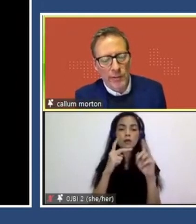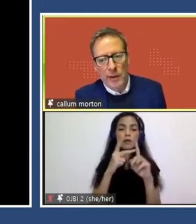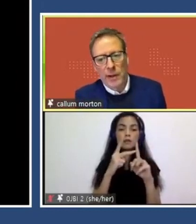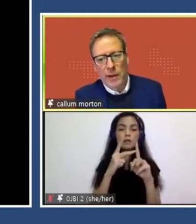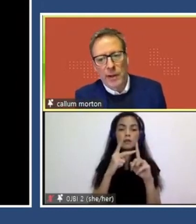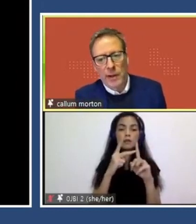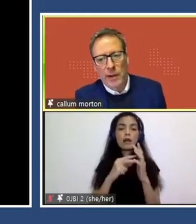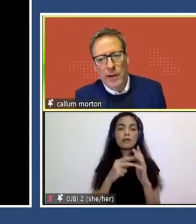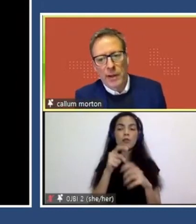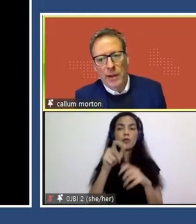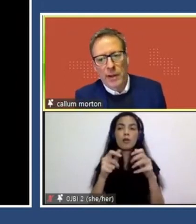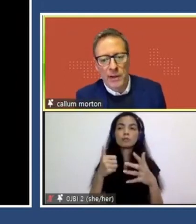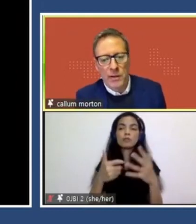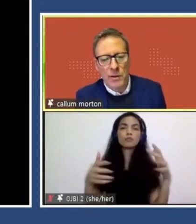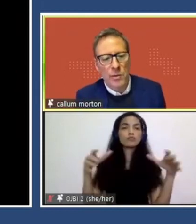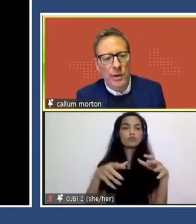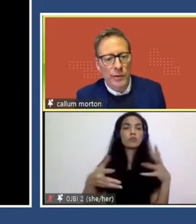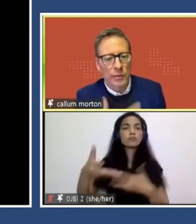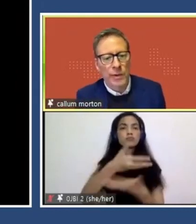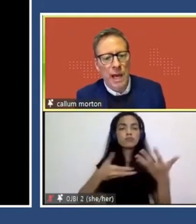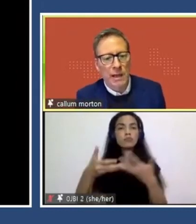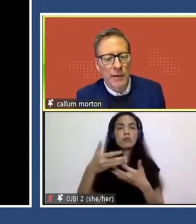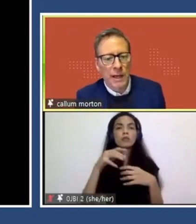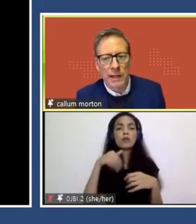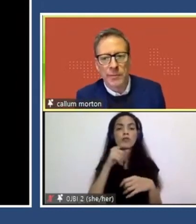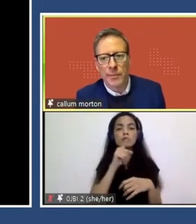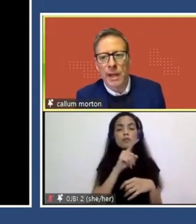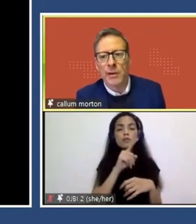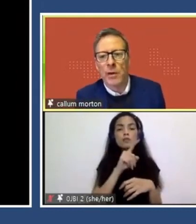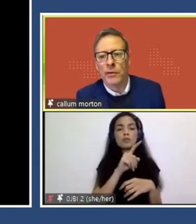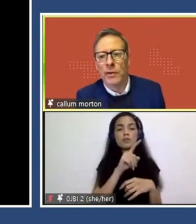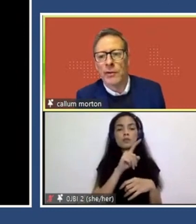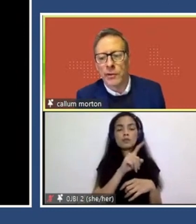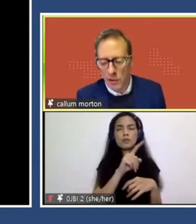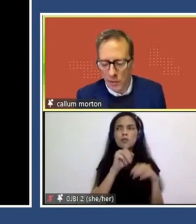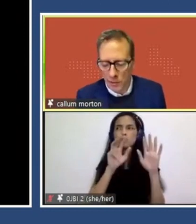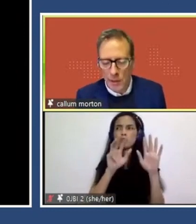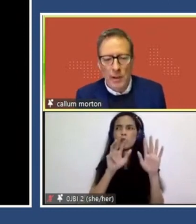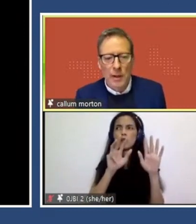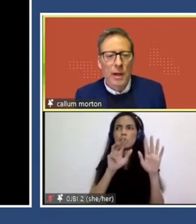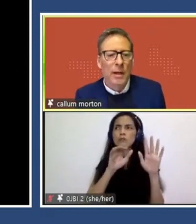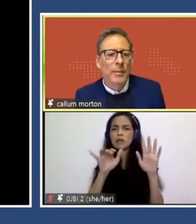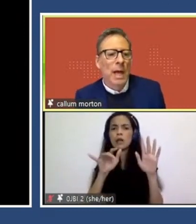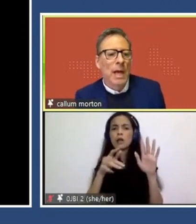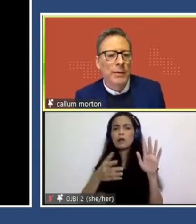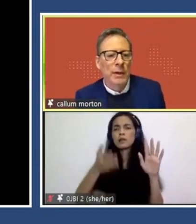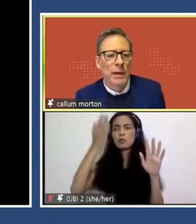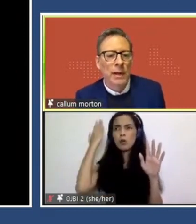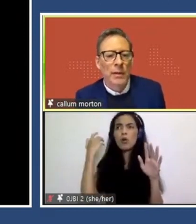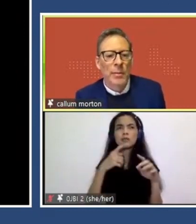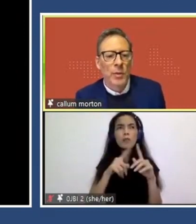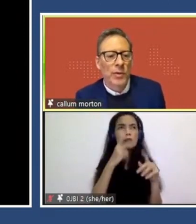explosive, um, in the 60s and 70s. So she wanted to reactivate and, and nod to that tradition. Um,